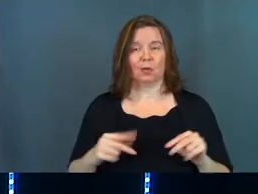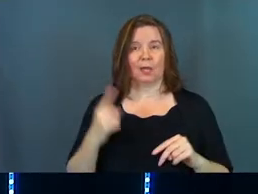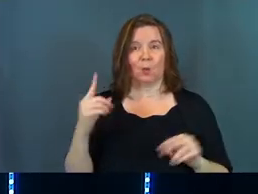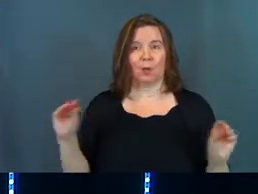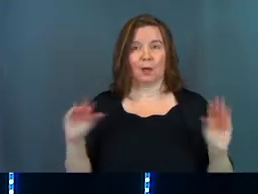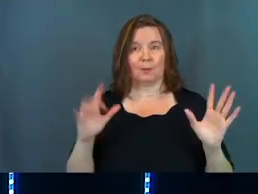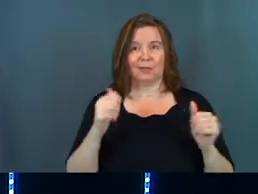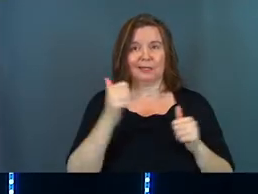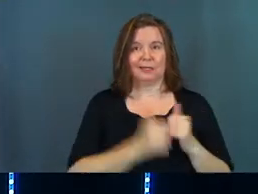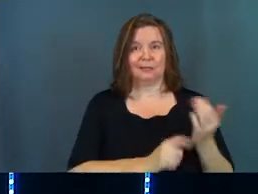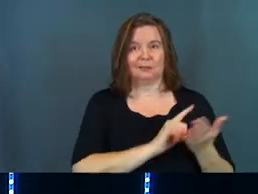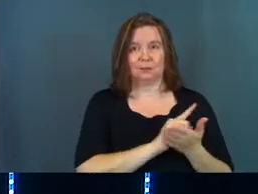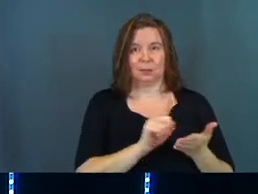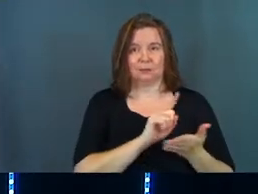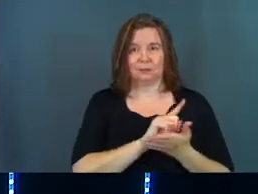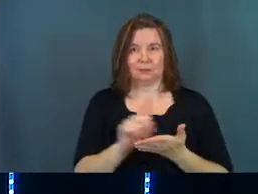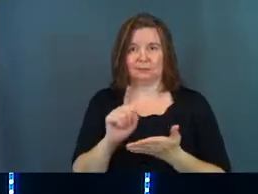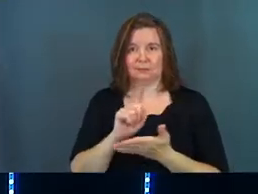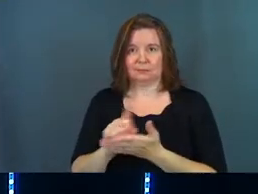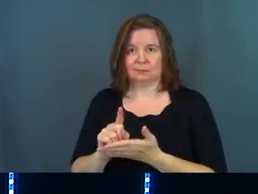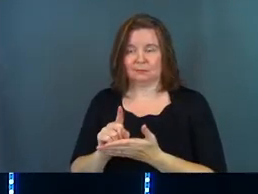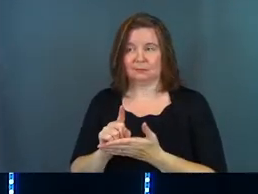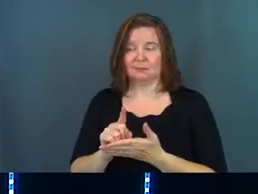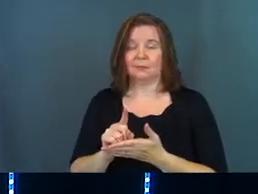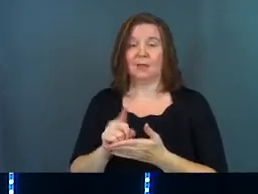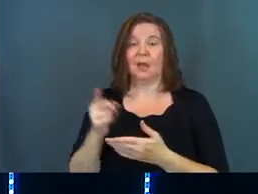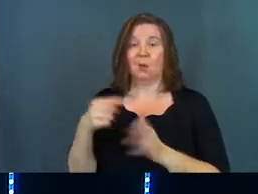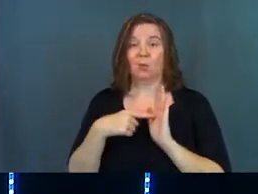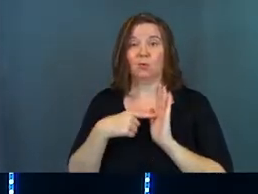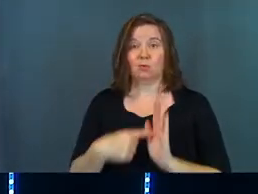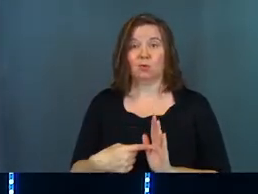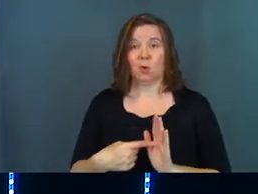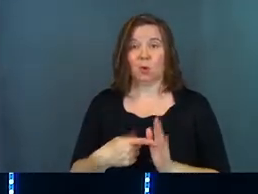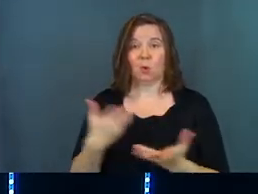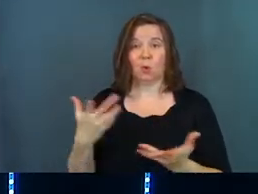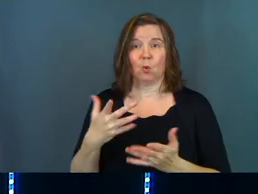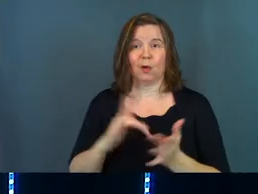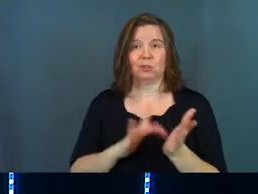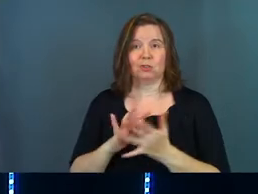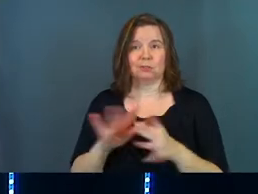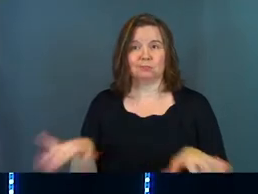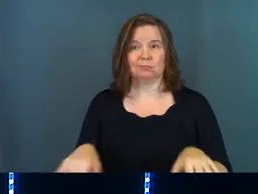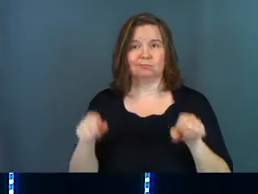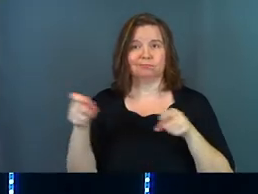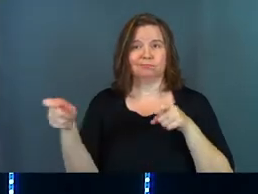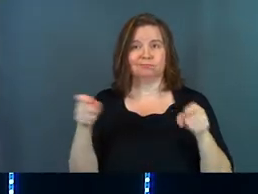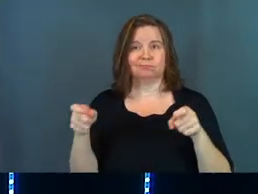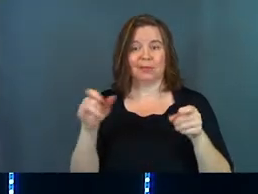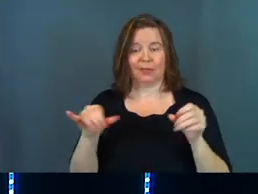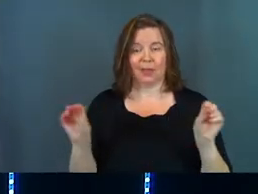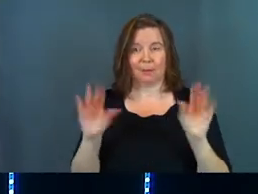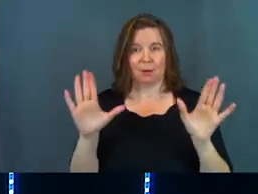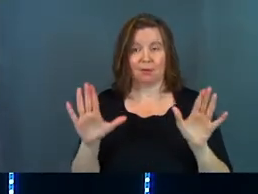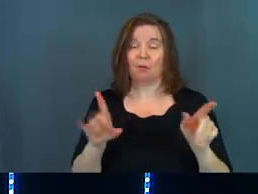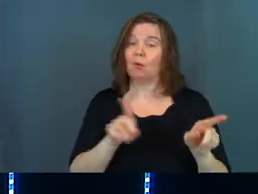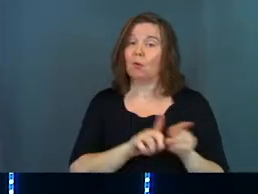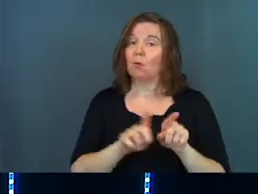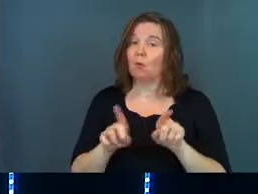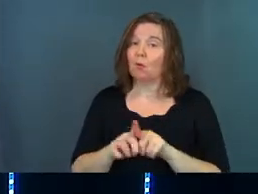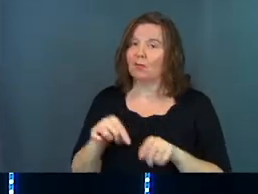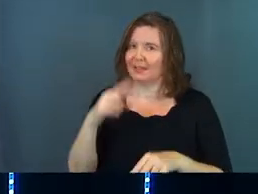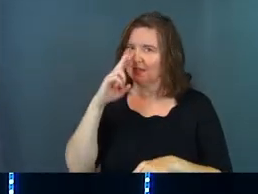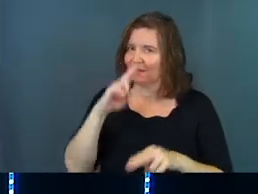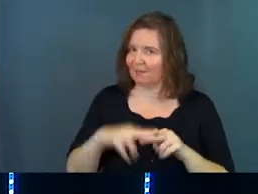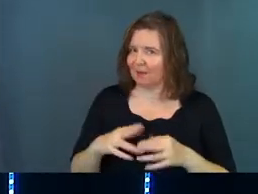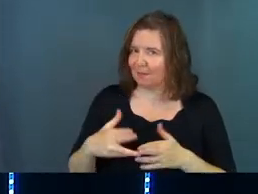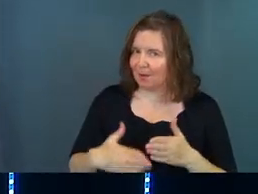week. And we're going to show what Jesus was over in that particular miracle. And not only that, but this is the